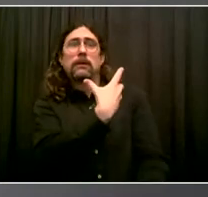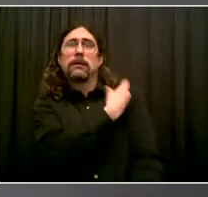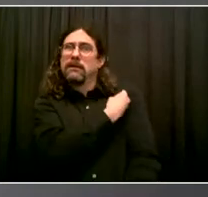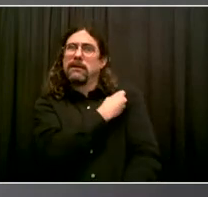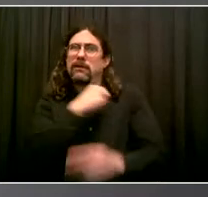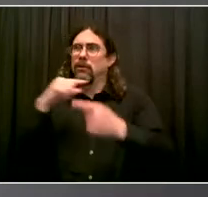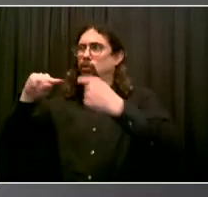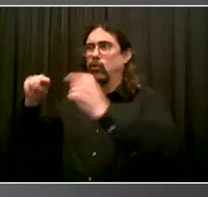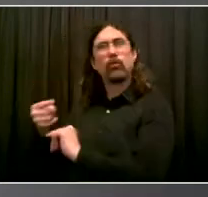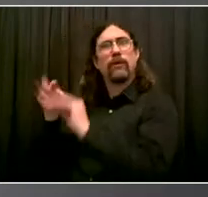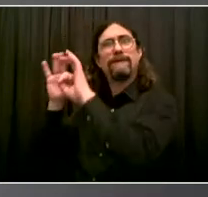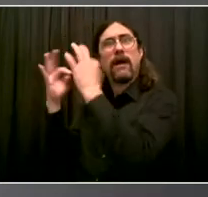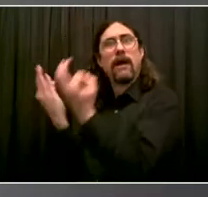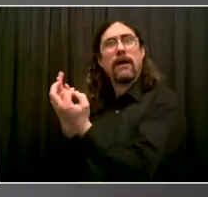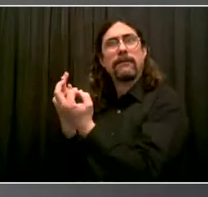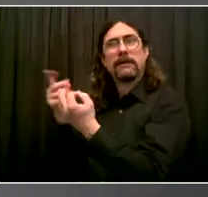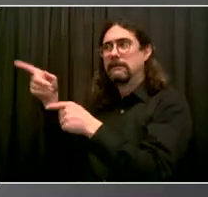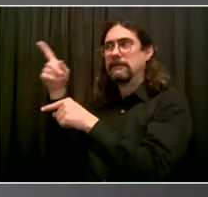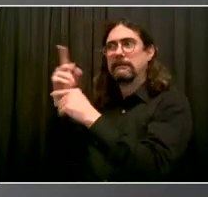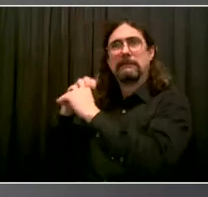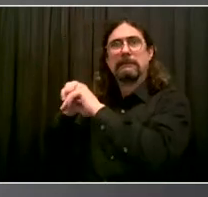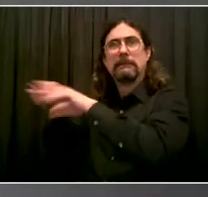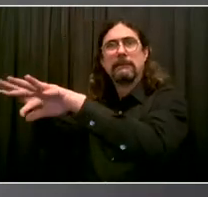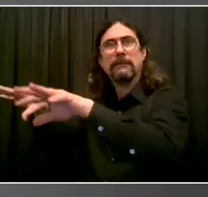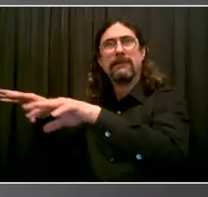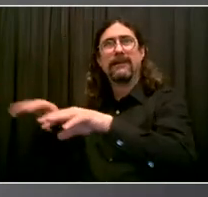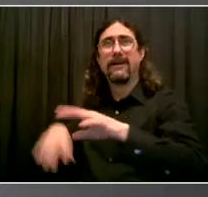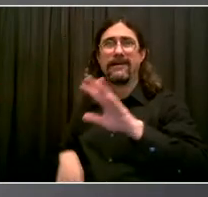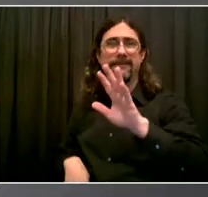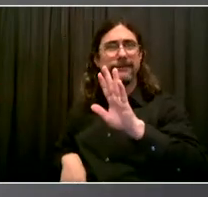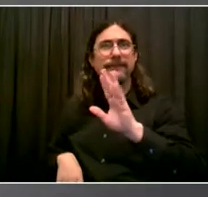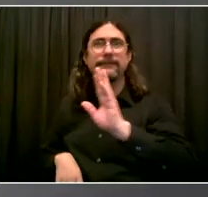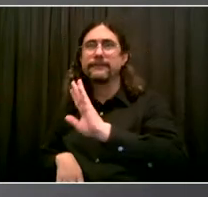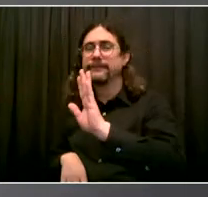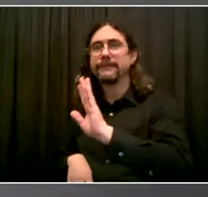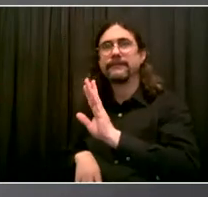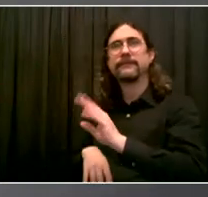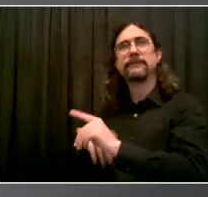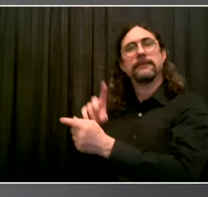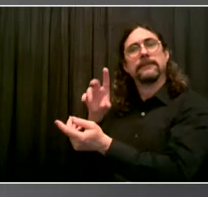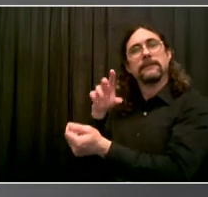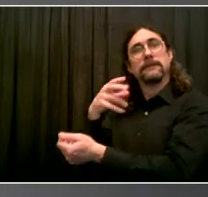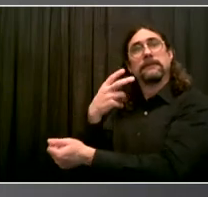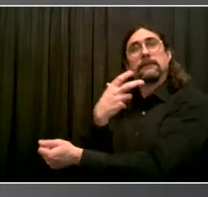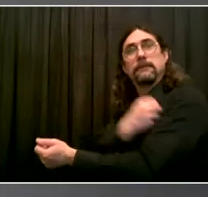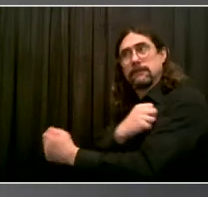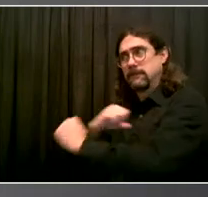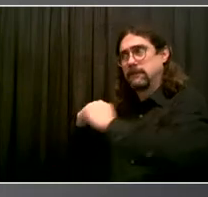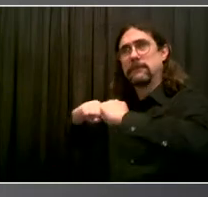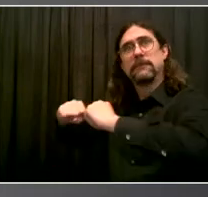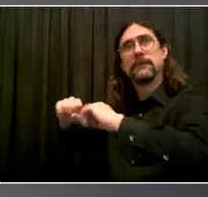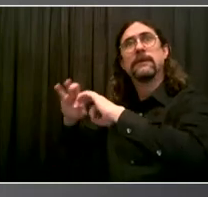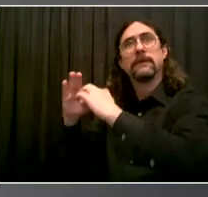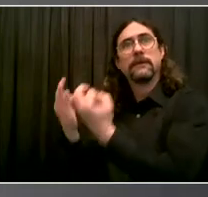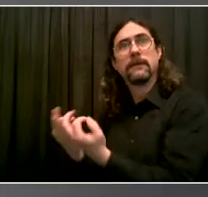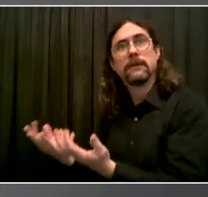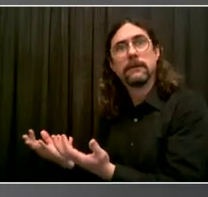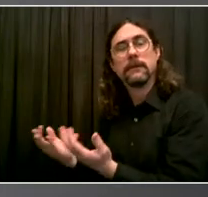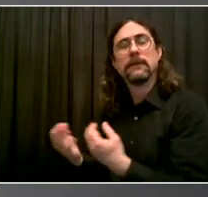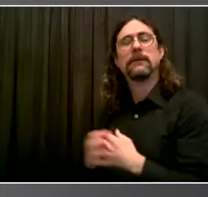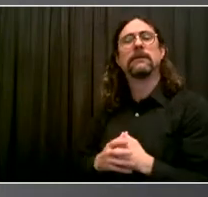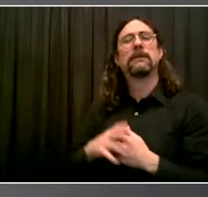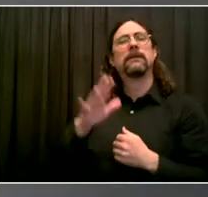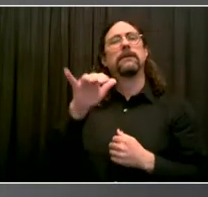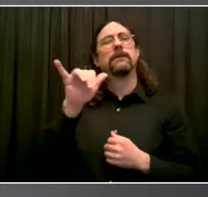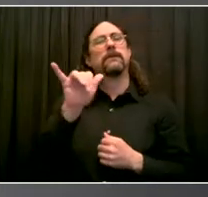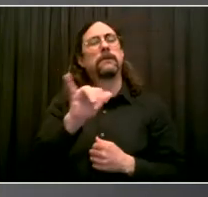many of them then say that they'll take it. Some of them say I'm still not ready. And I'm like, that's OK. You'll tell